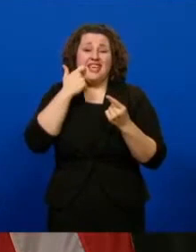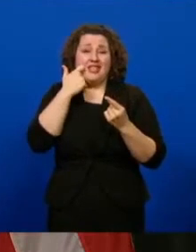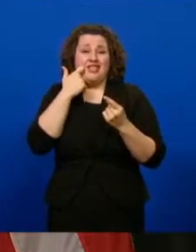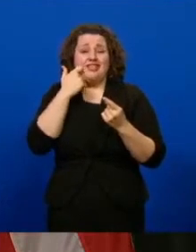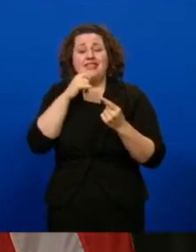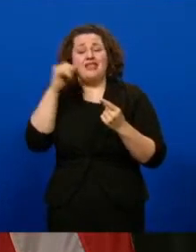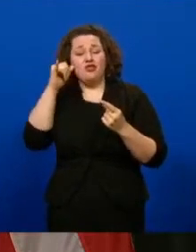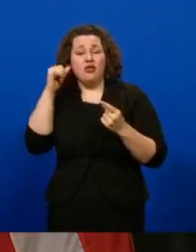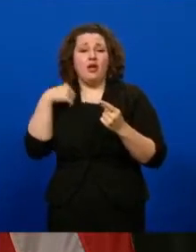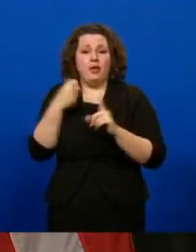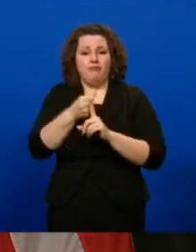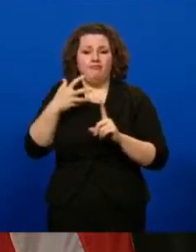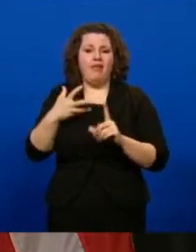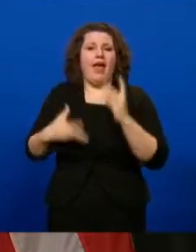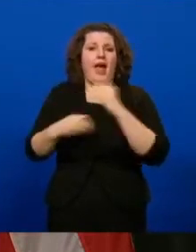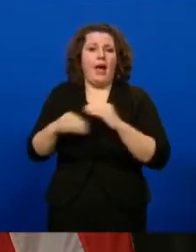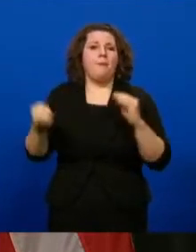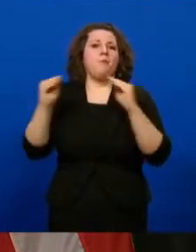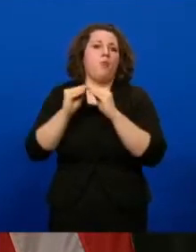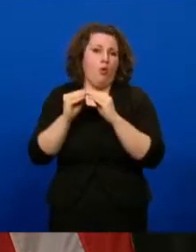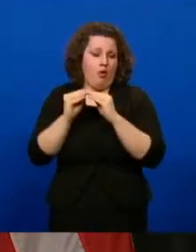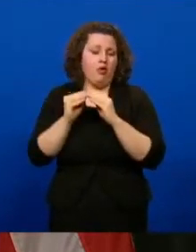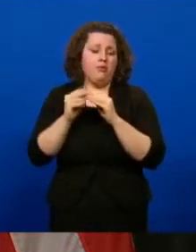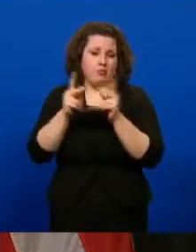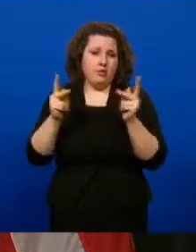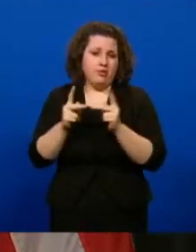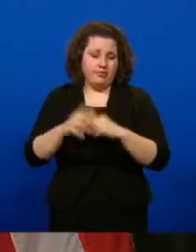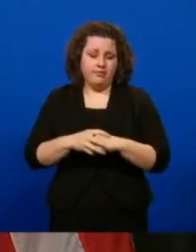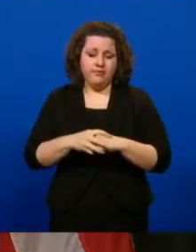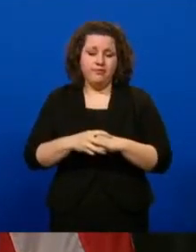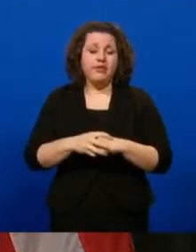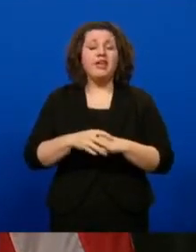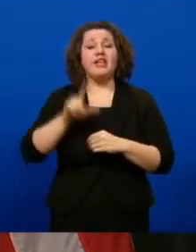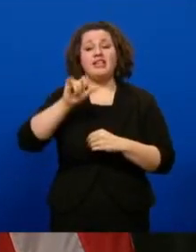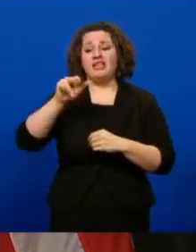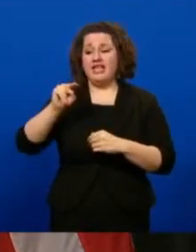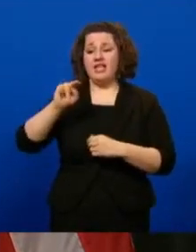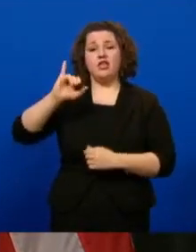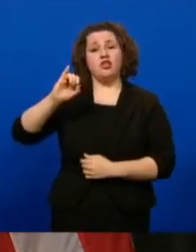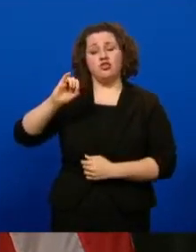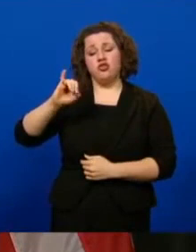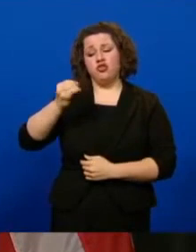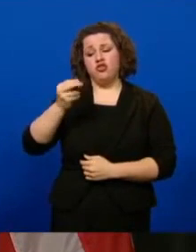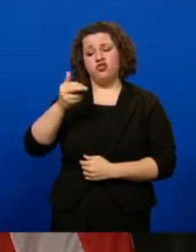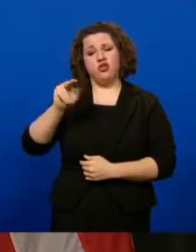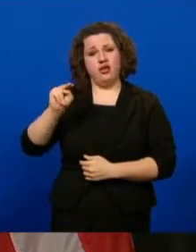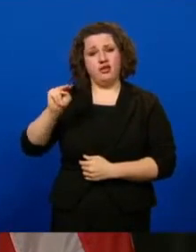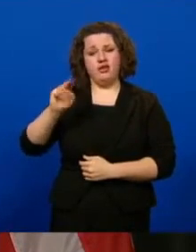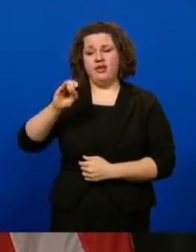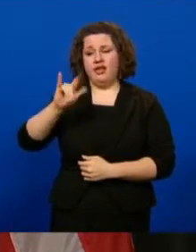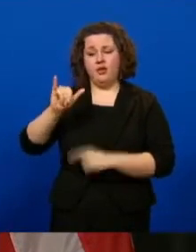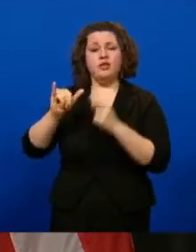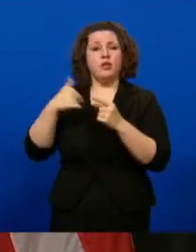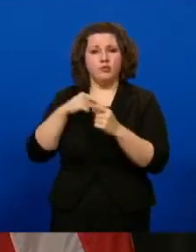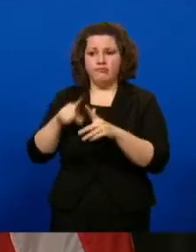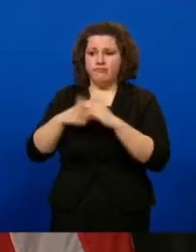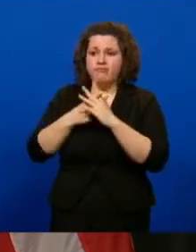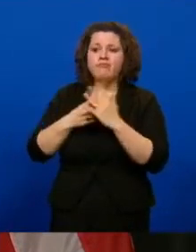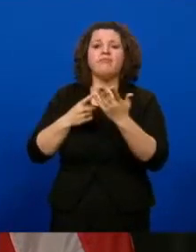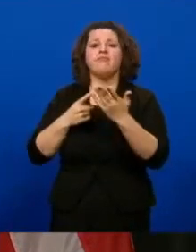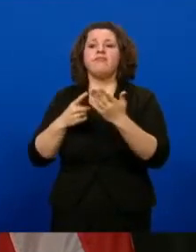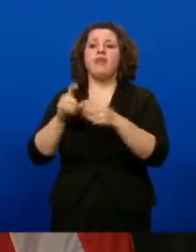Des Moines metro Hy-Vee pharmacy locations. And in Lynn and Johnson counties, we vaccinated frontline health care workers via